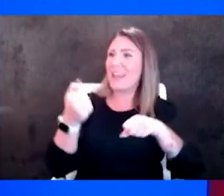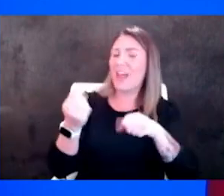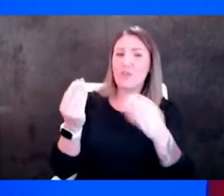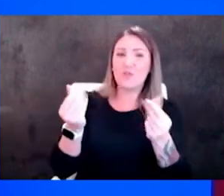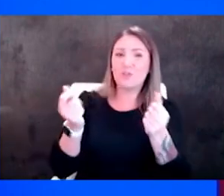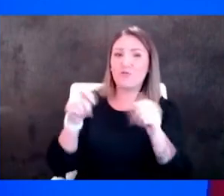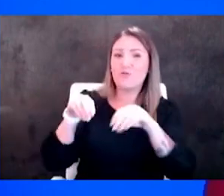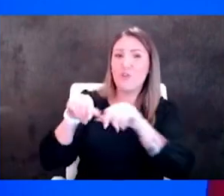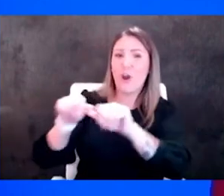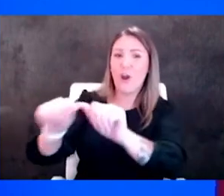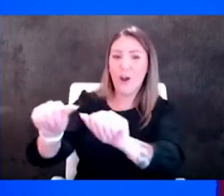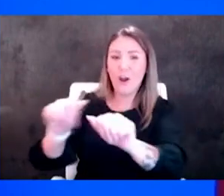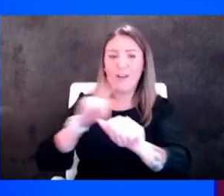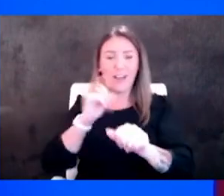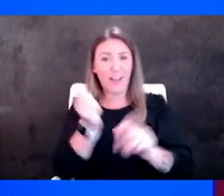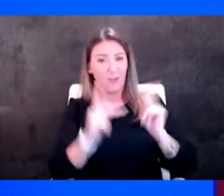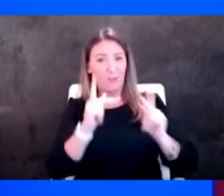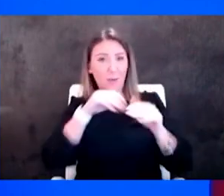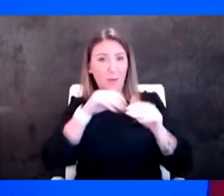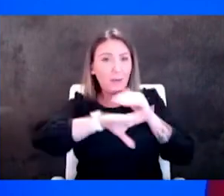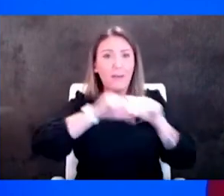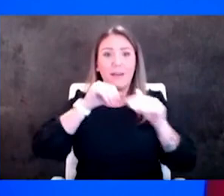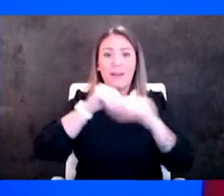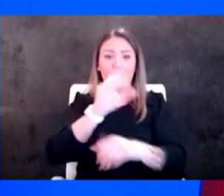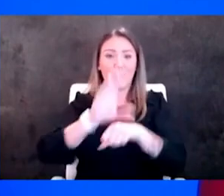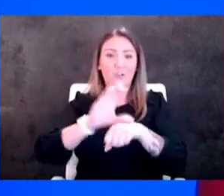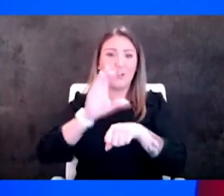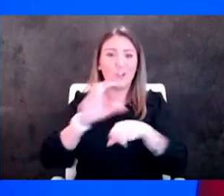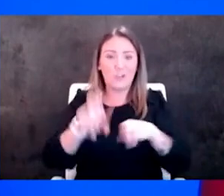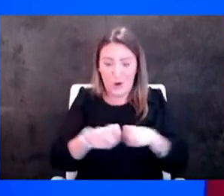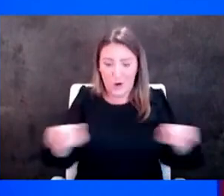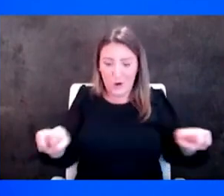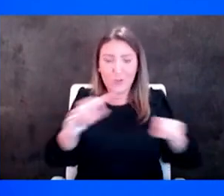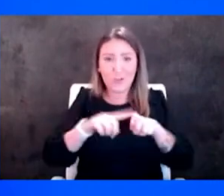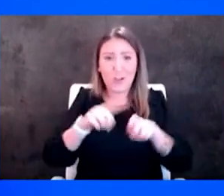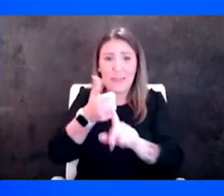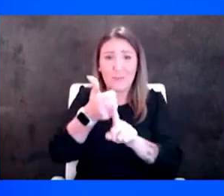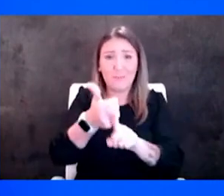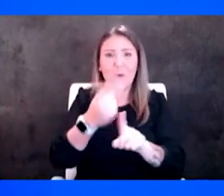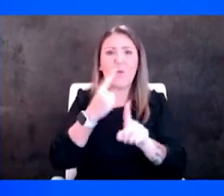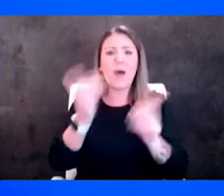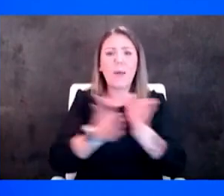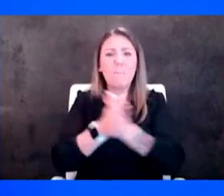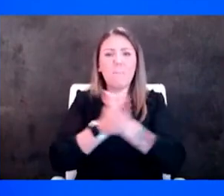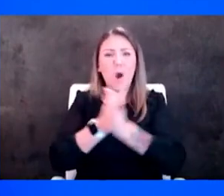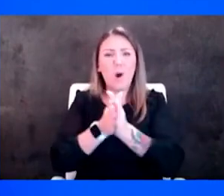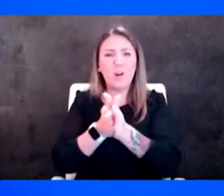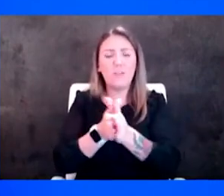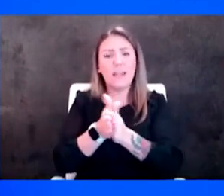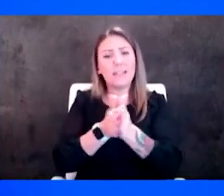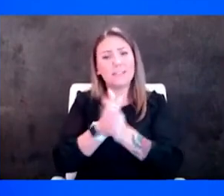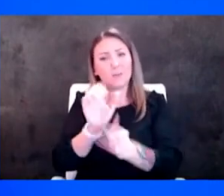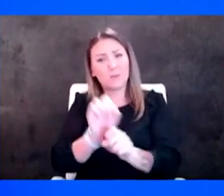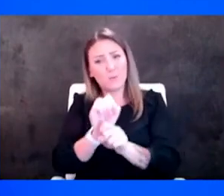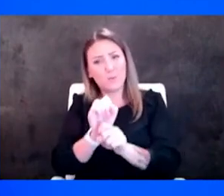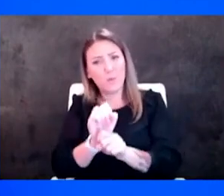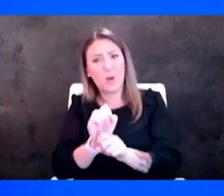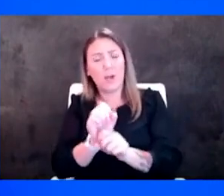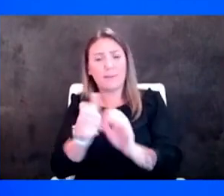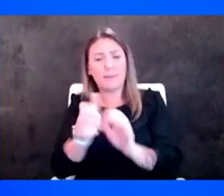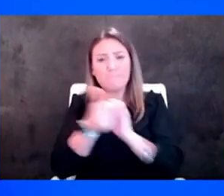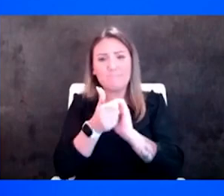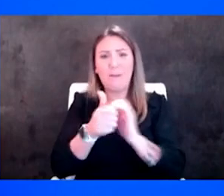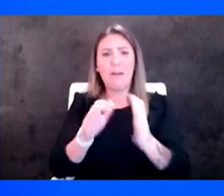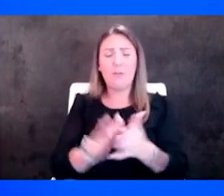been able to get in and out of the church pew on their own what is it that motivates them to really work with us with our nurse health coaches and their physicians